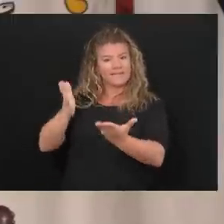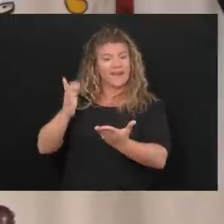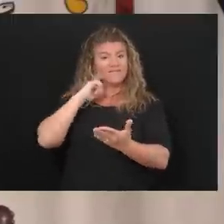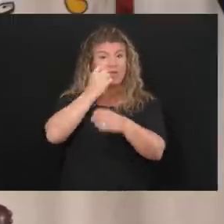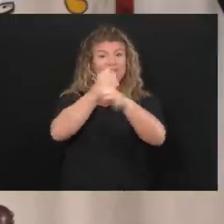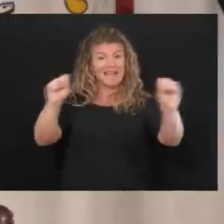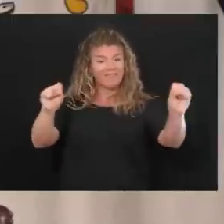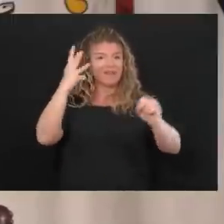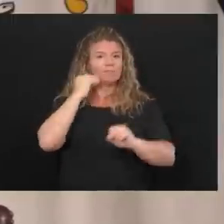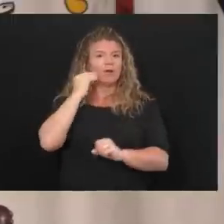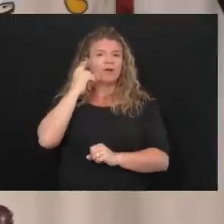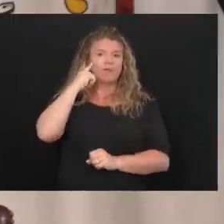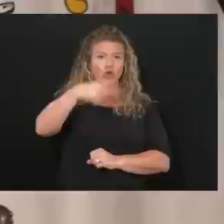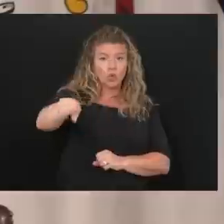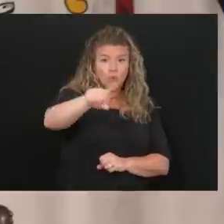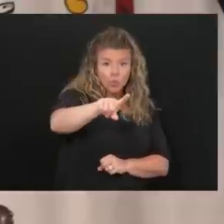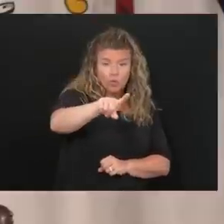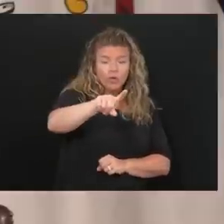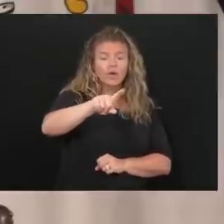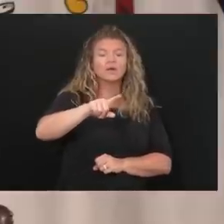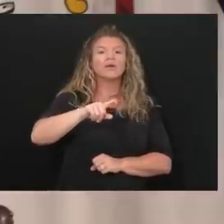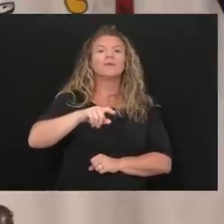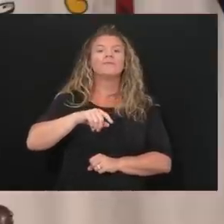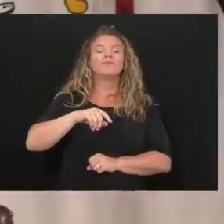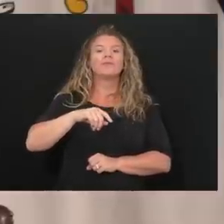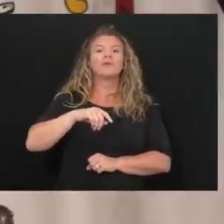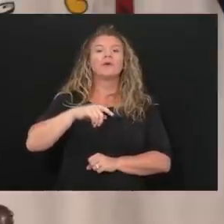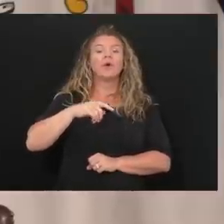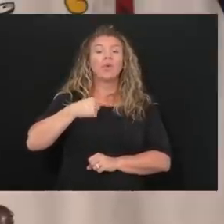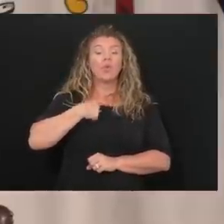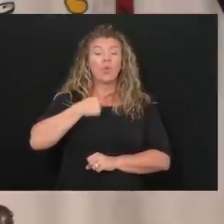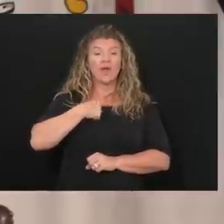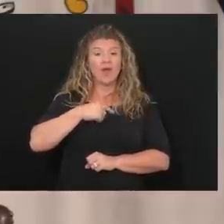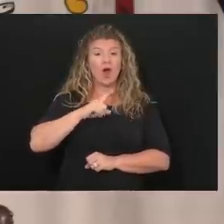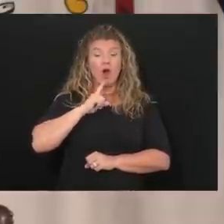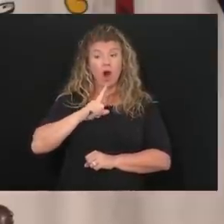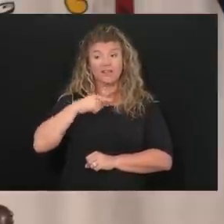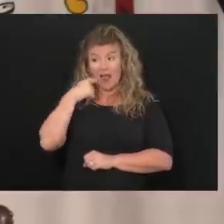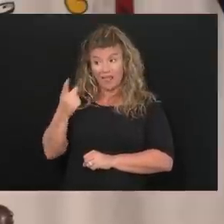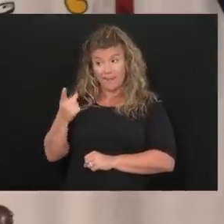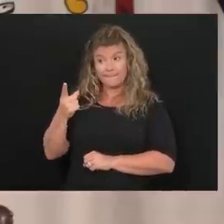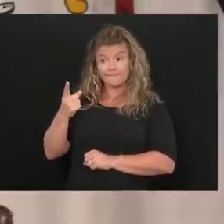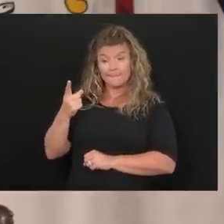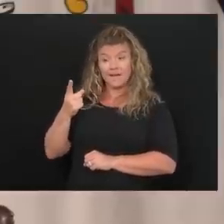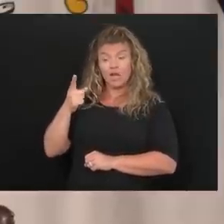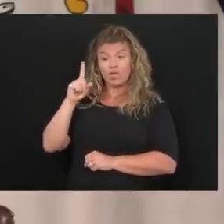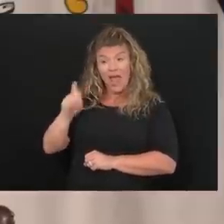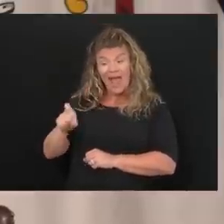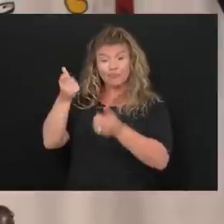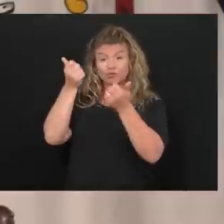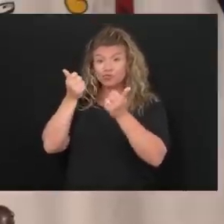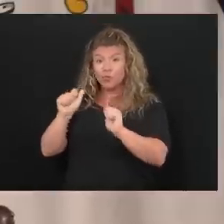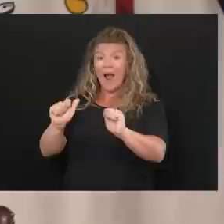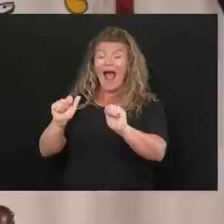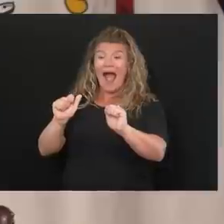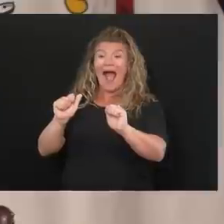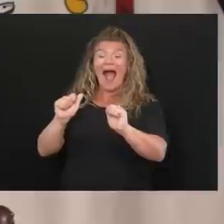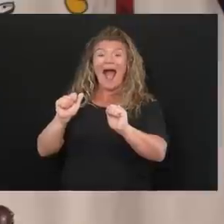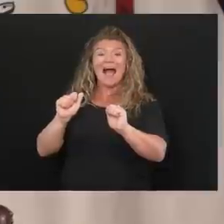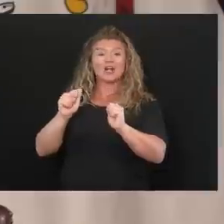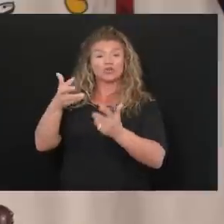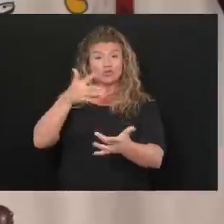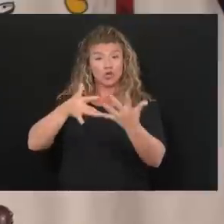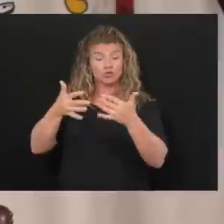safer experience. You know, we are pushing them in every way to try in every way they can to